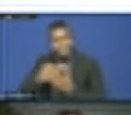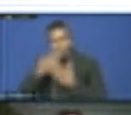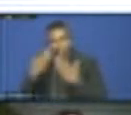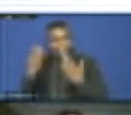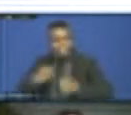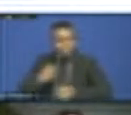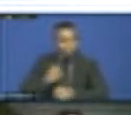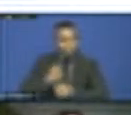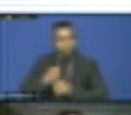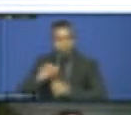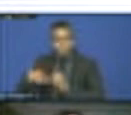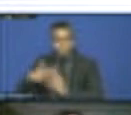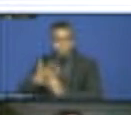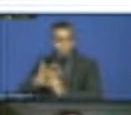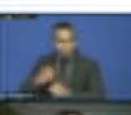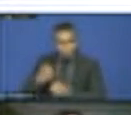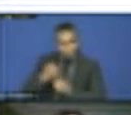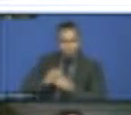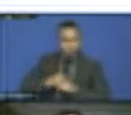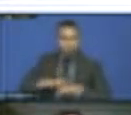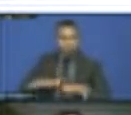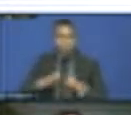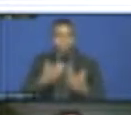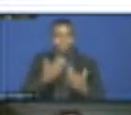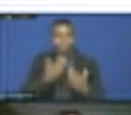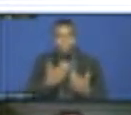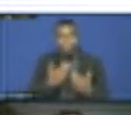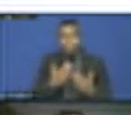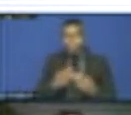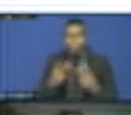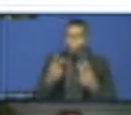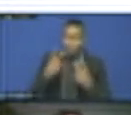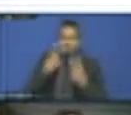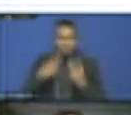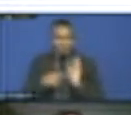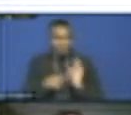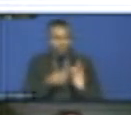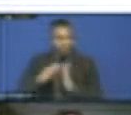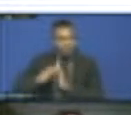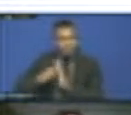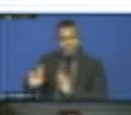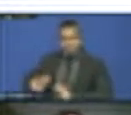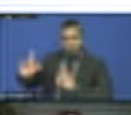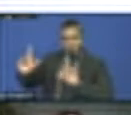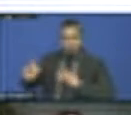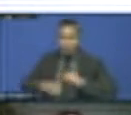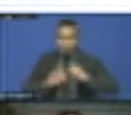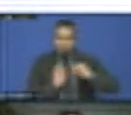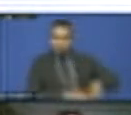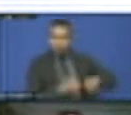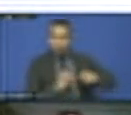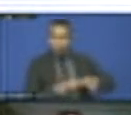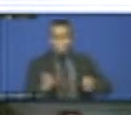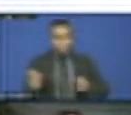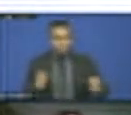to almost all the SDGs. Think of health. Think of other targets within the SDGs and how